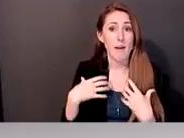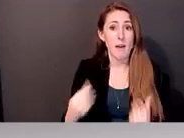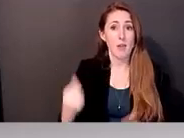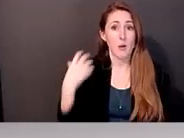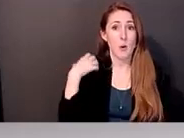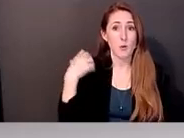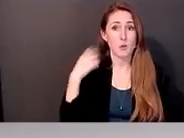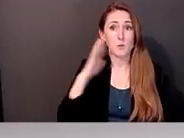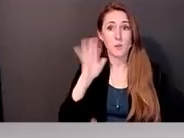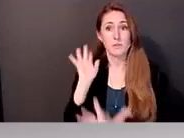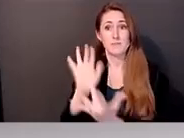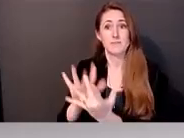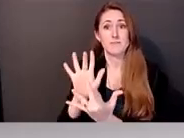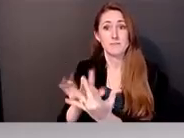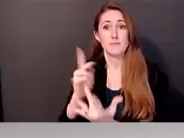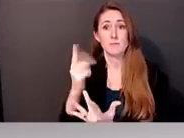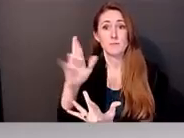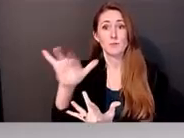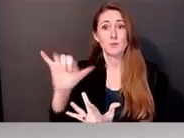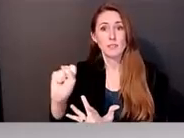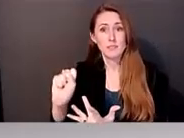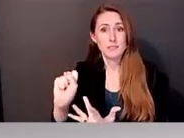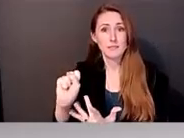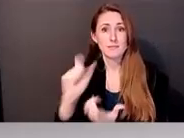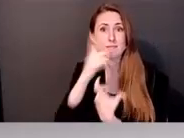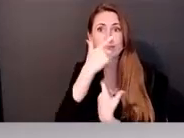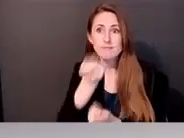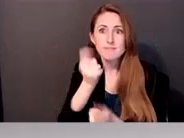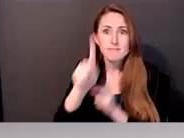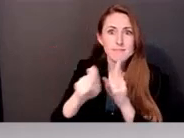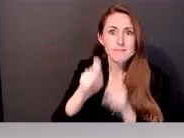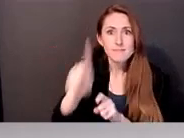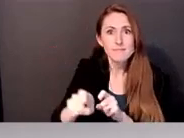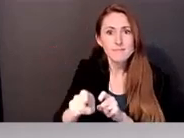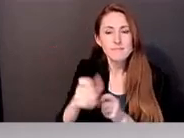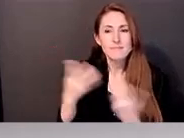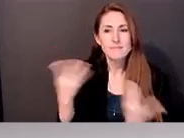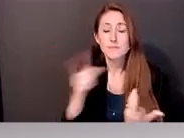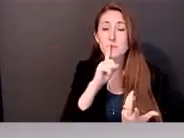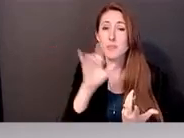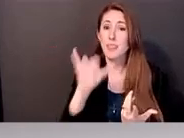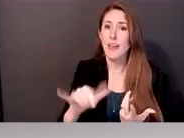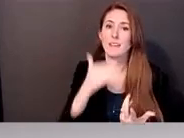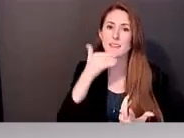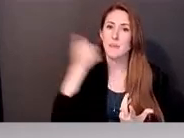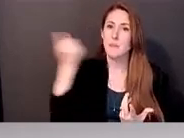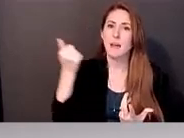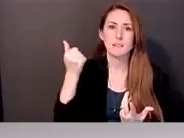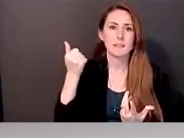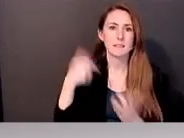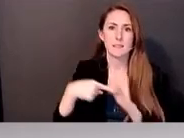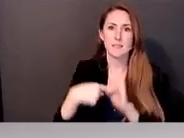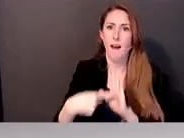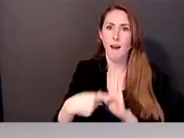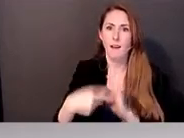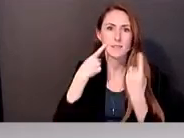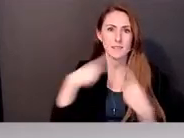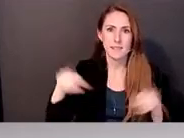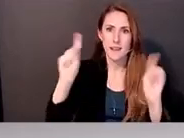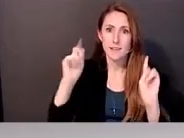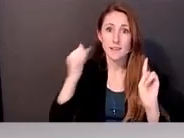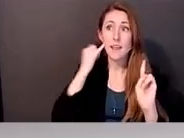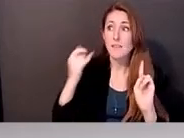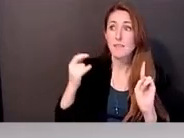with questions, with interest. So I mean, really, that would be the greatest indicator of a successful product, is if it reached those